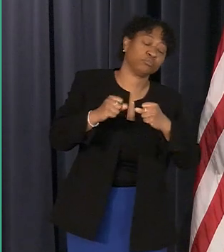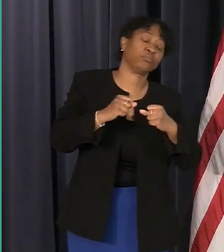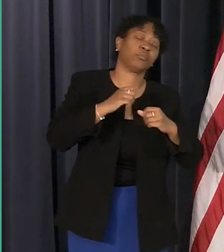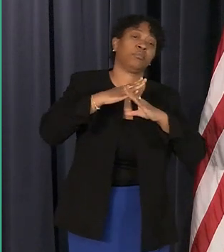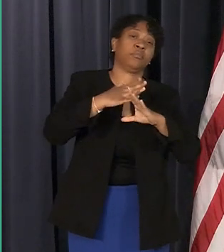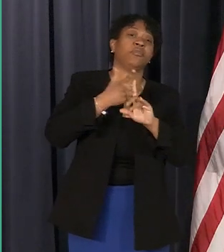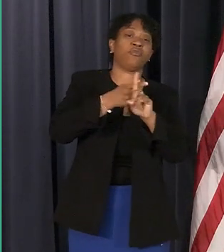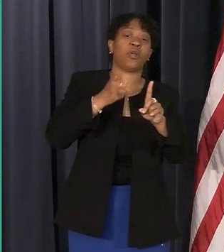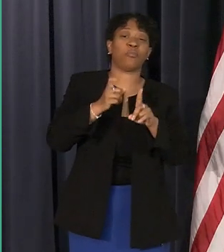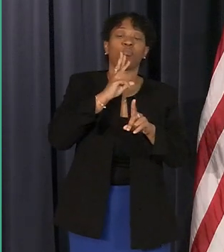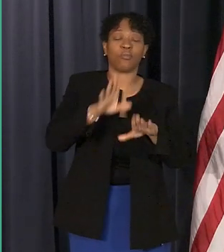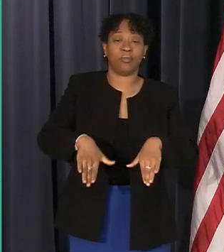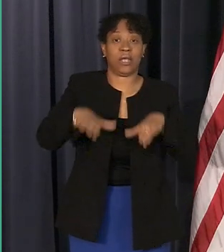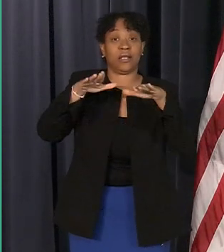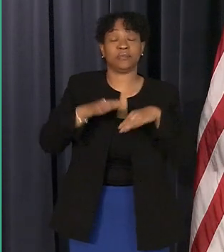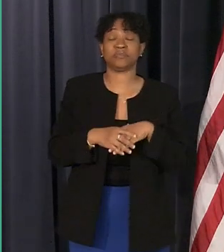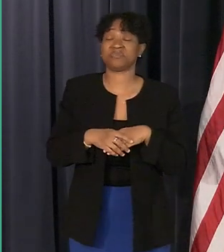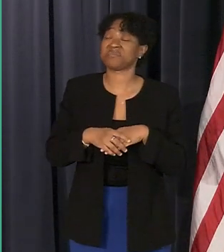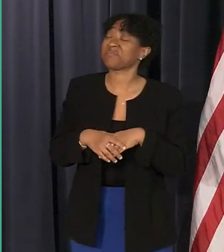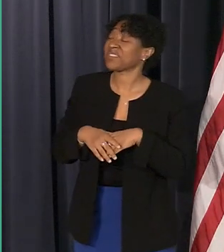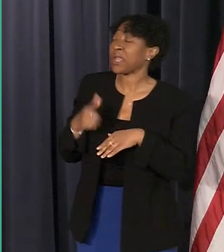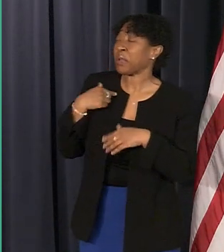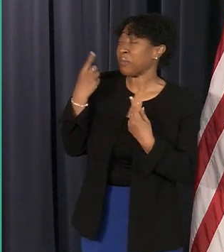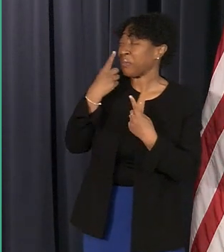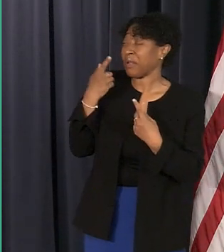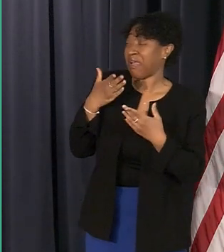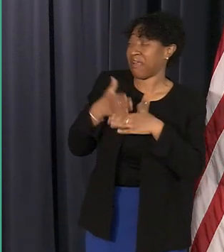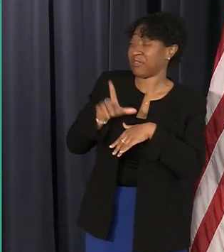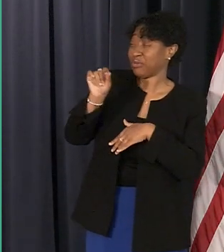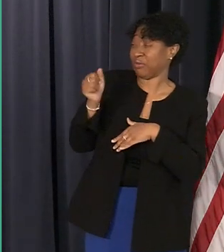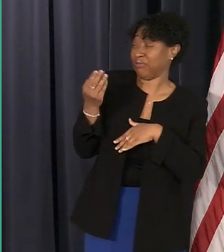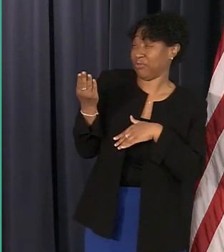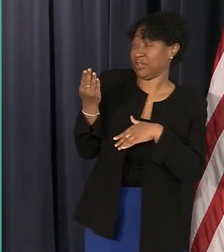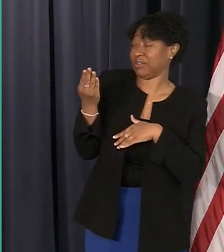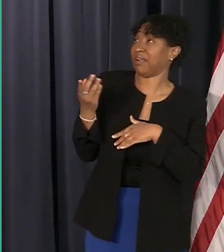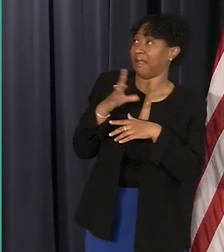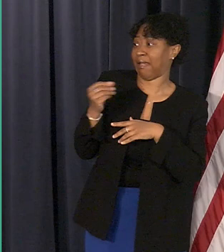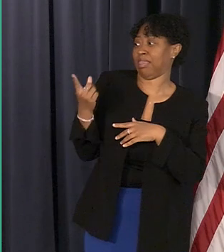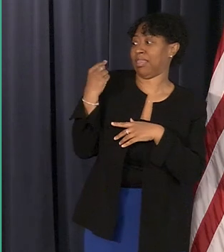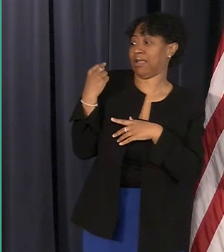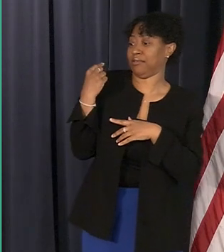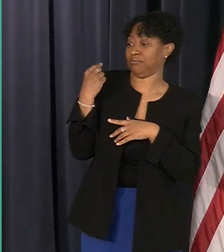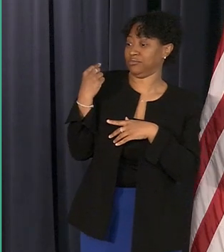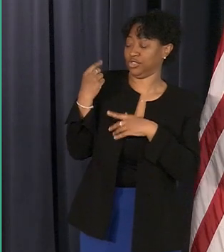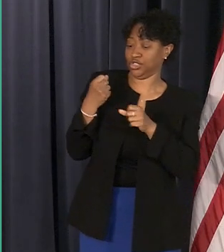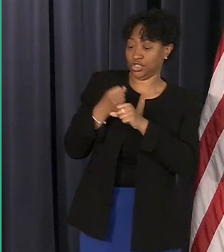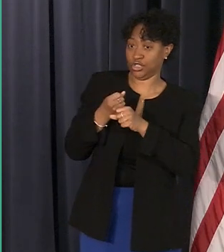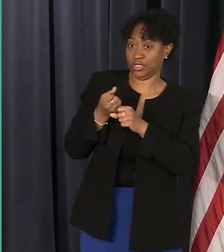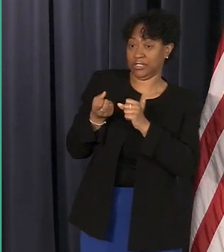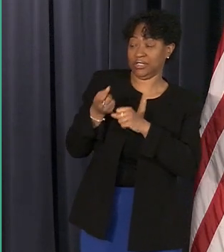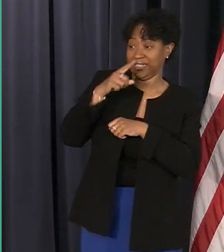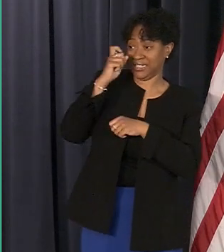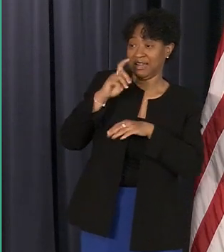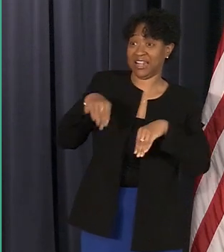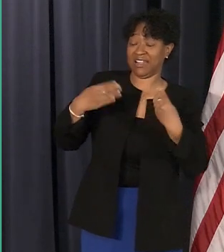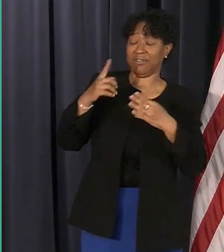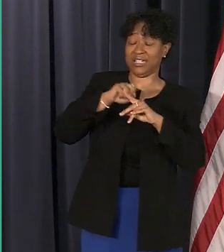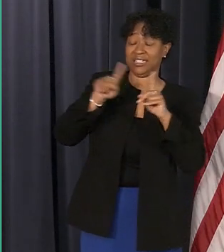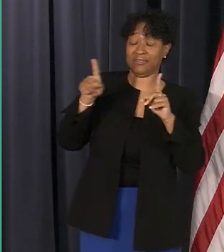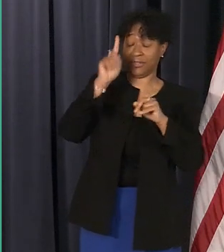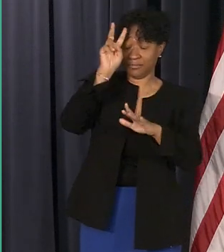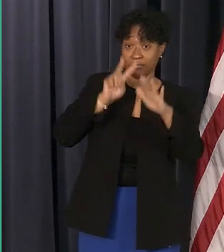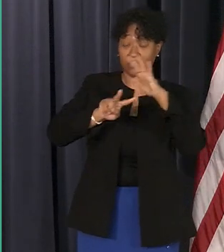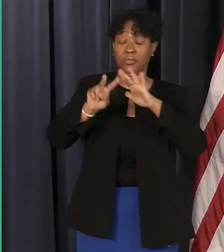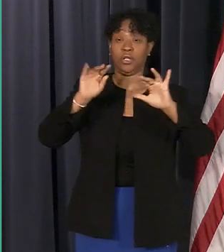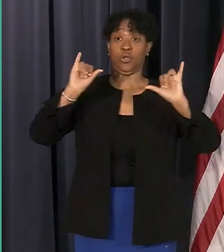whole new system but is it too simplistic to say that after 2014 than we had last summer that gave everybody a different realization of of